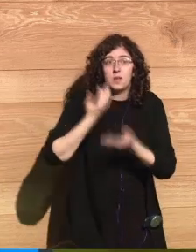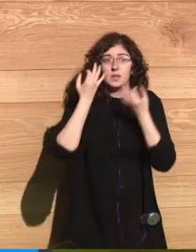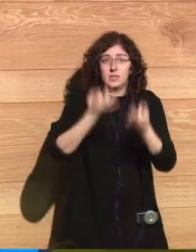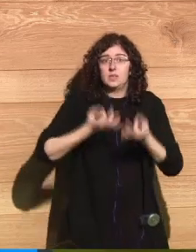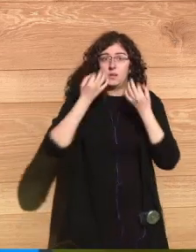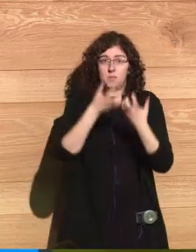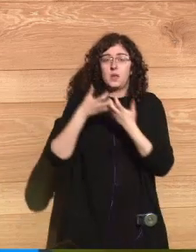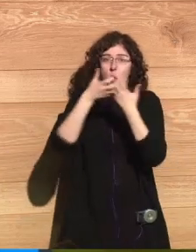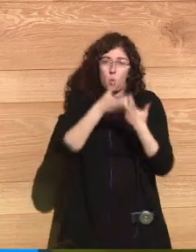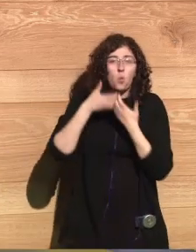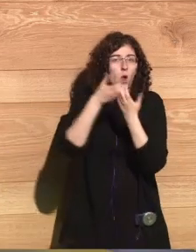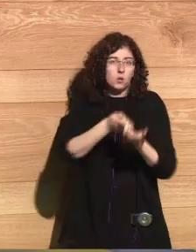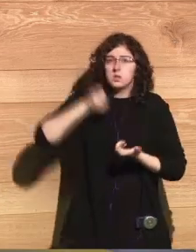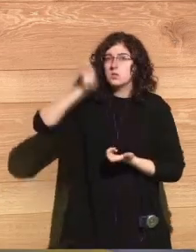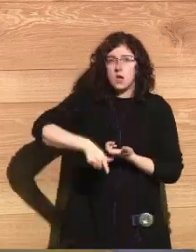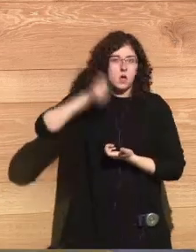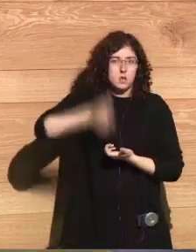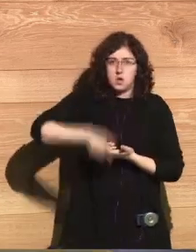Thank you. Thank you. so much.